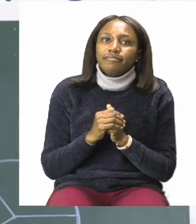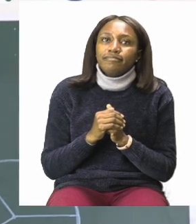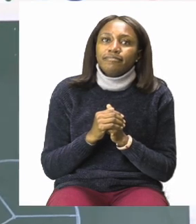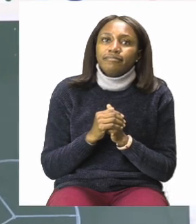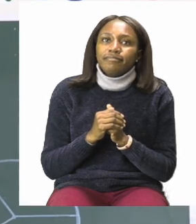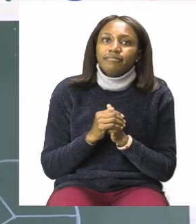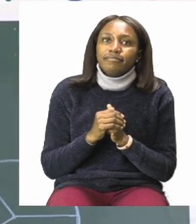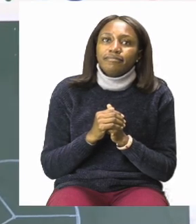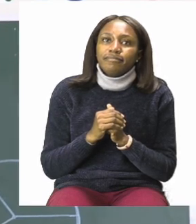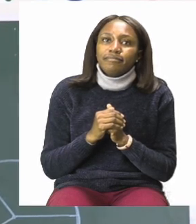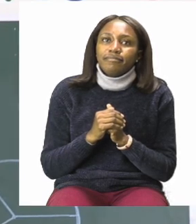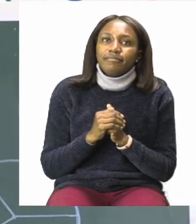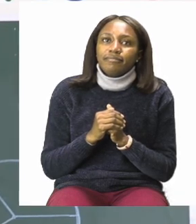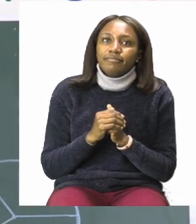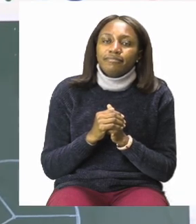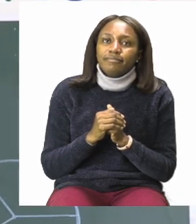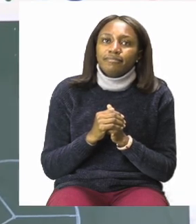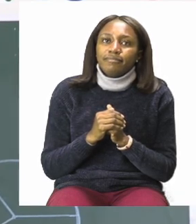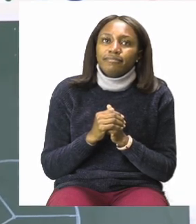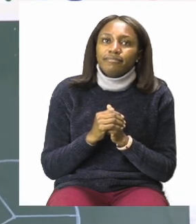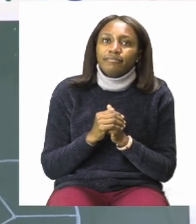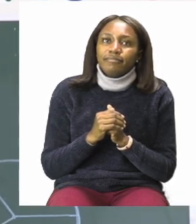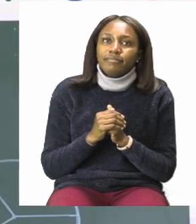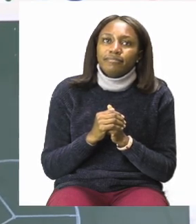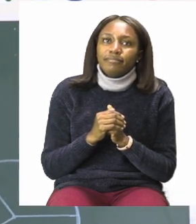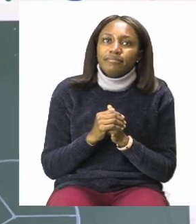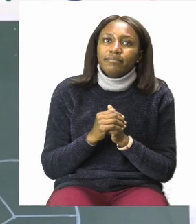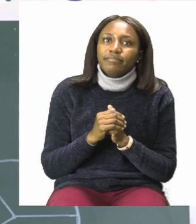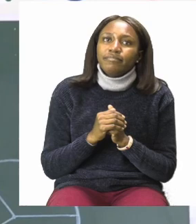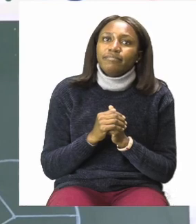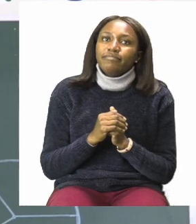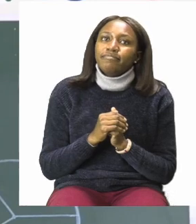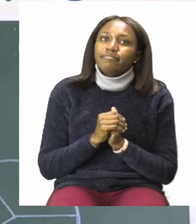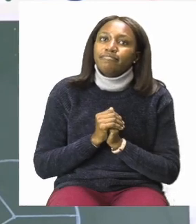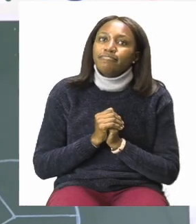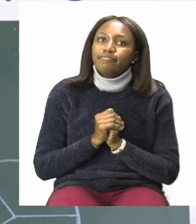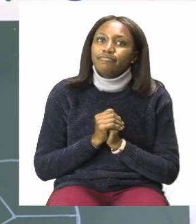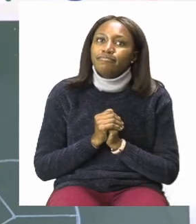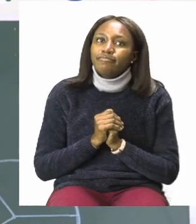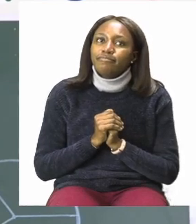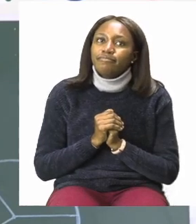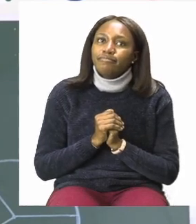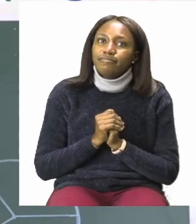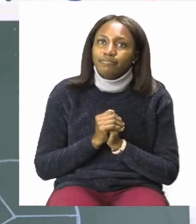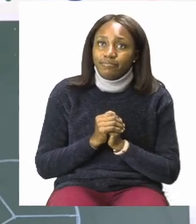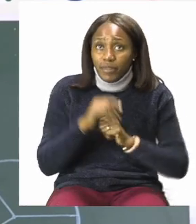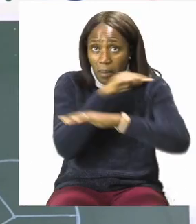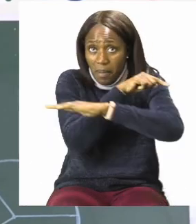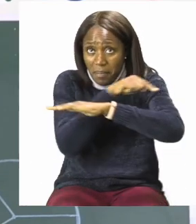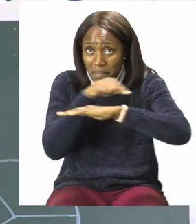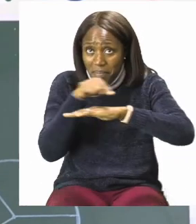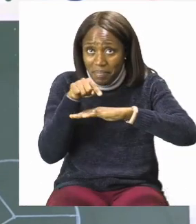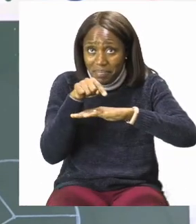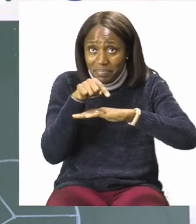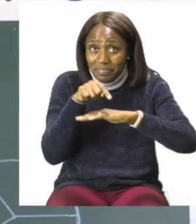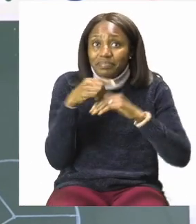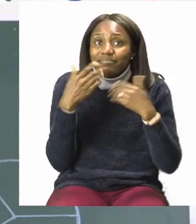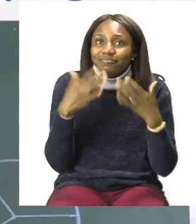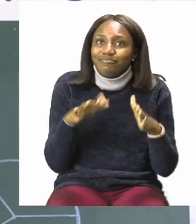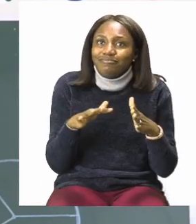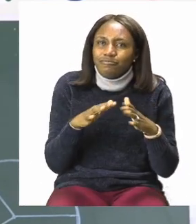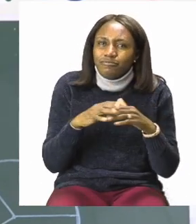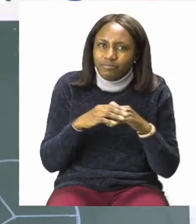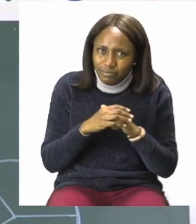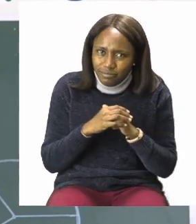Now that I have cut it across which is also horizontally we are now going to